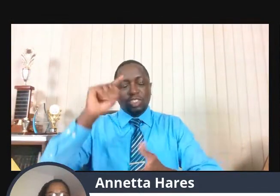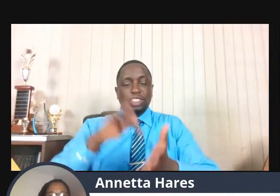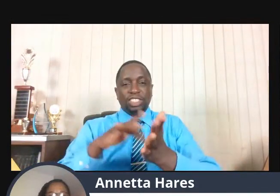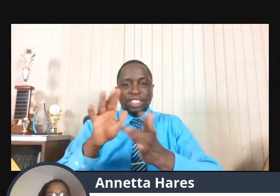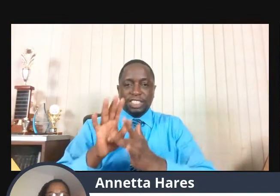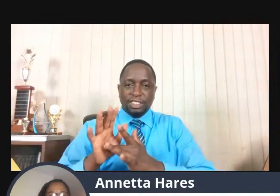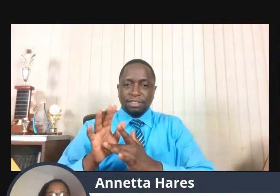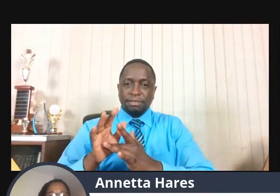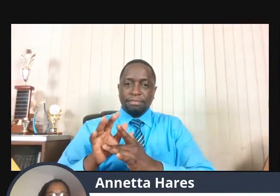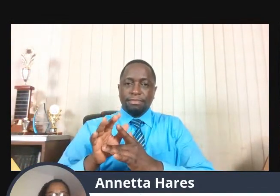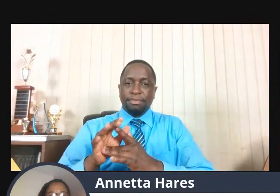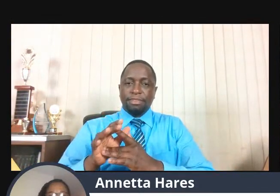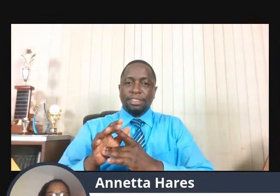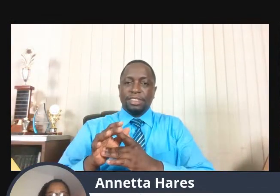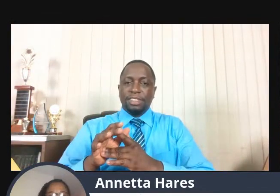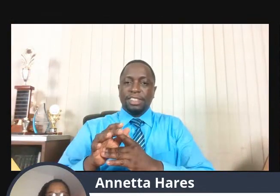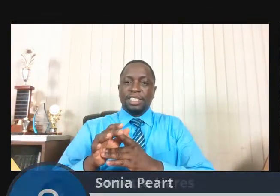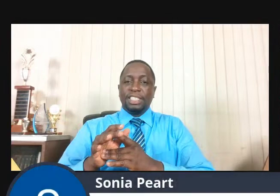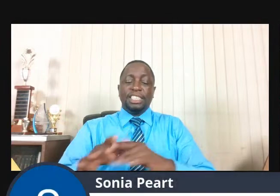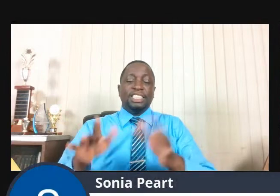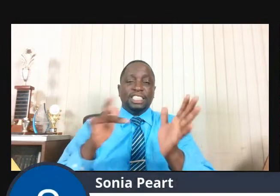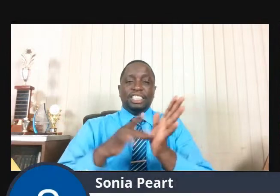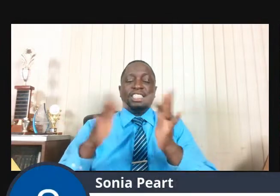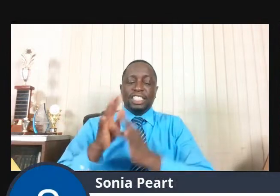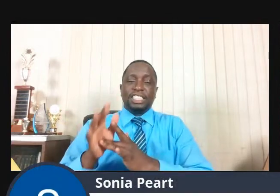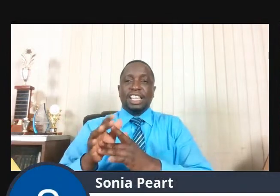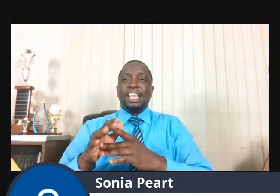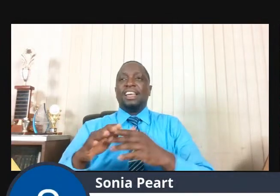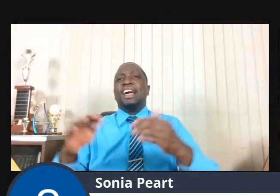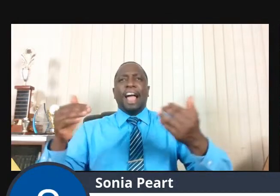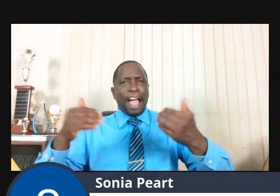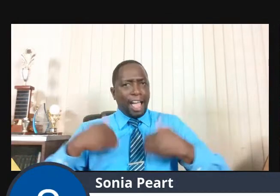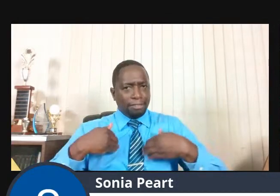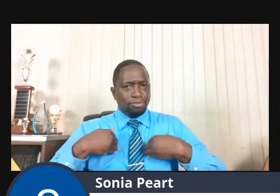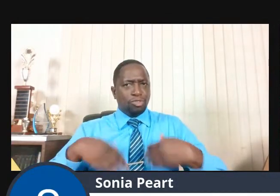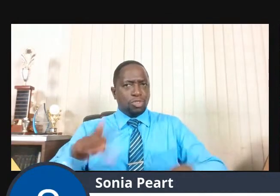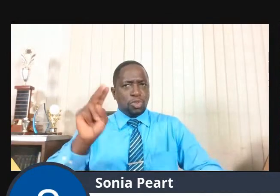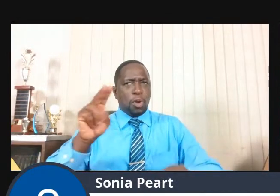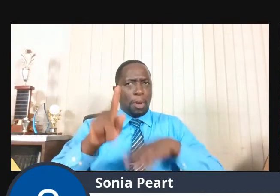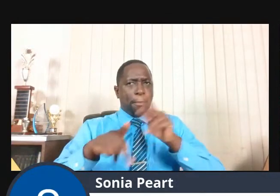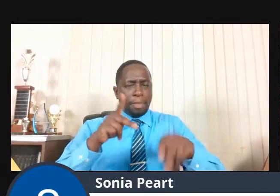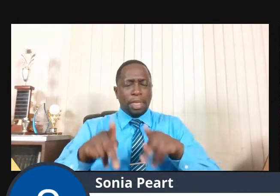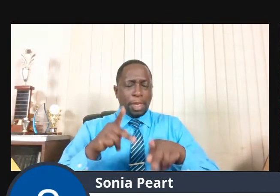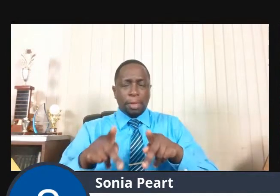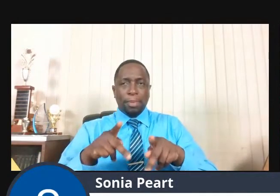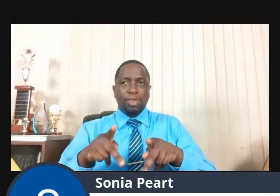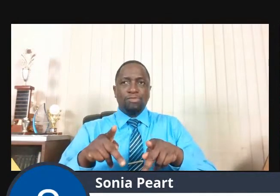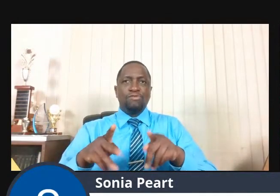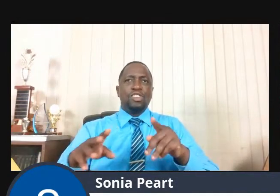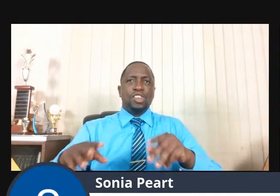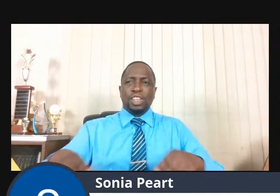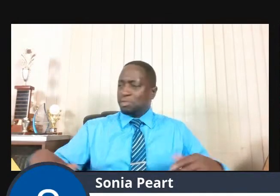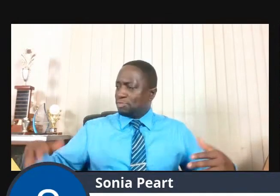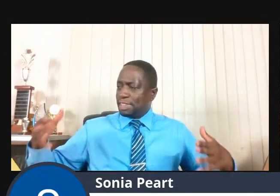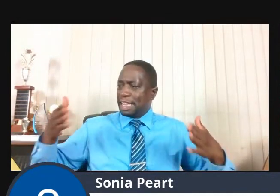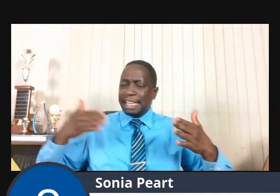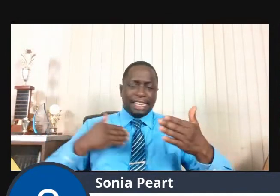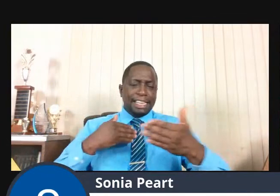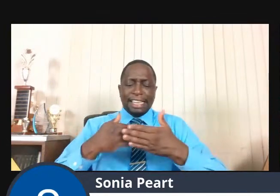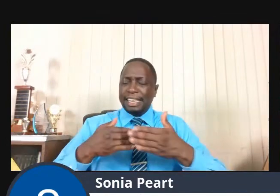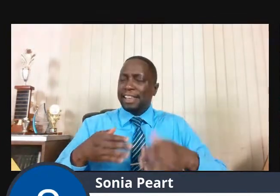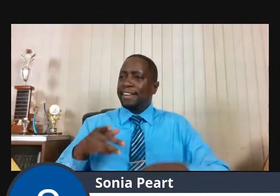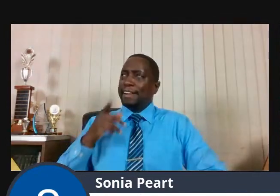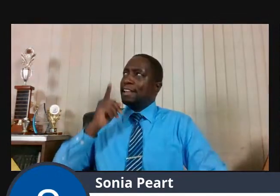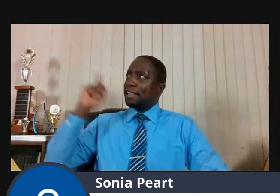surrounded himself with two individuals who struggled with depression in times past. He